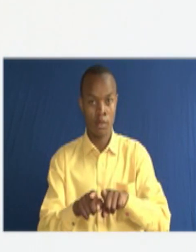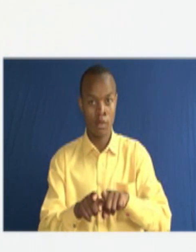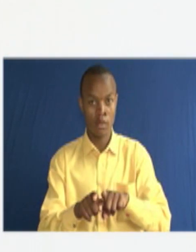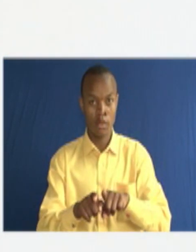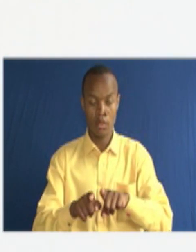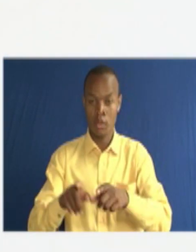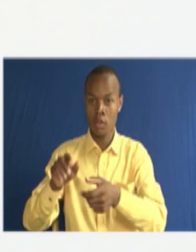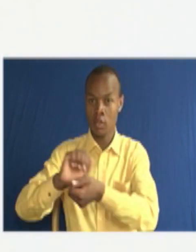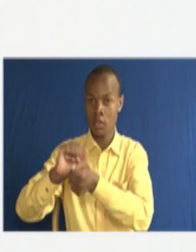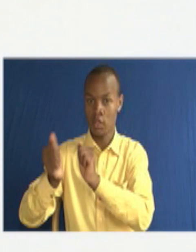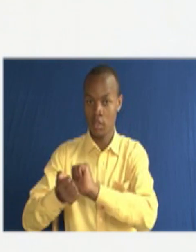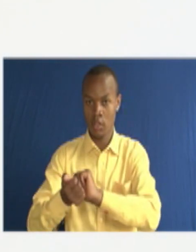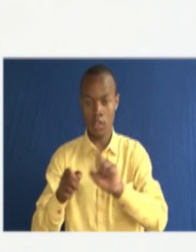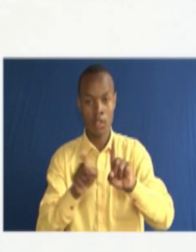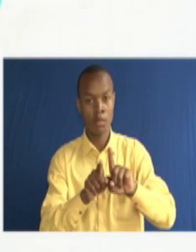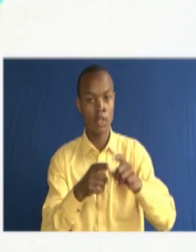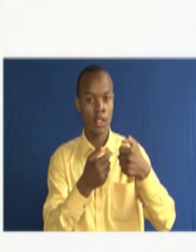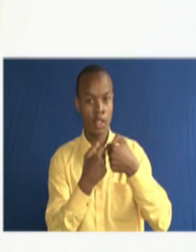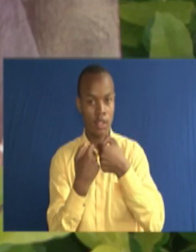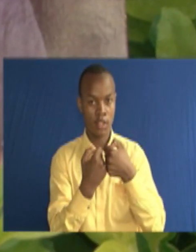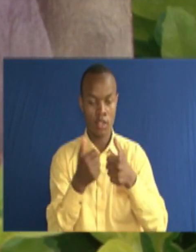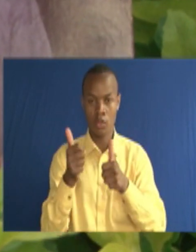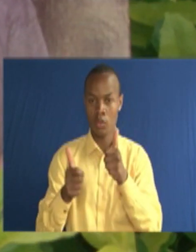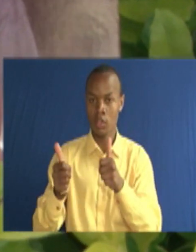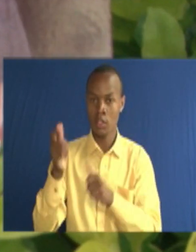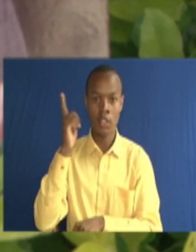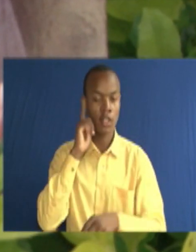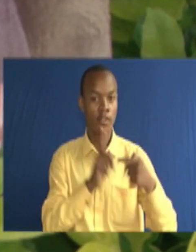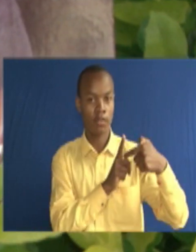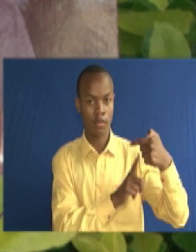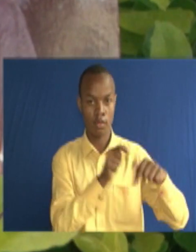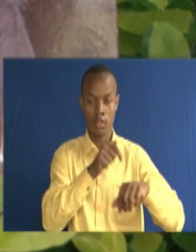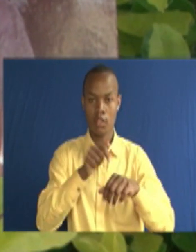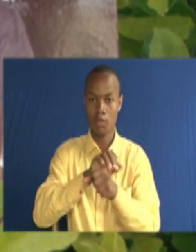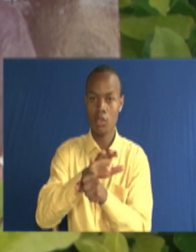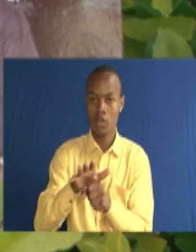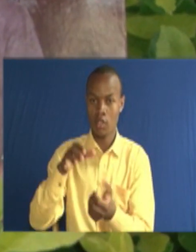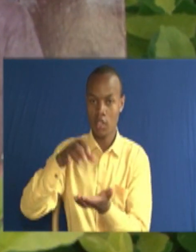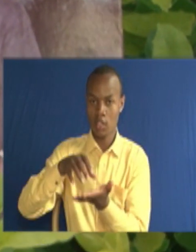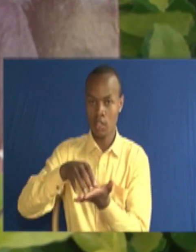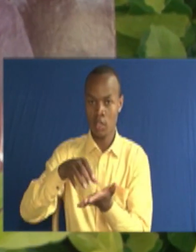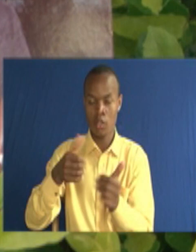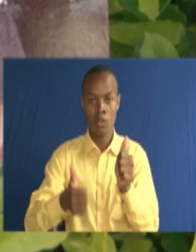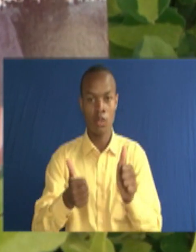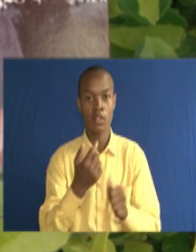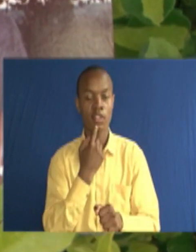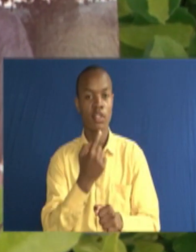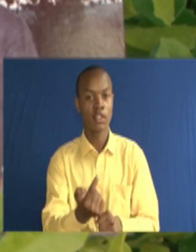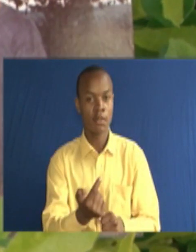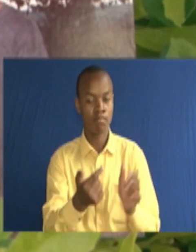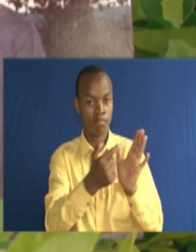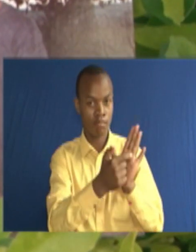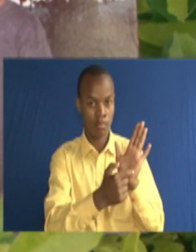shifted gear and looked at the challenges faced by the deaf during the corona pandemic, which he gladly highlighted, and